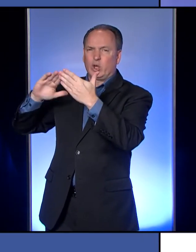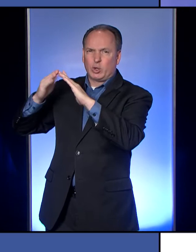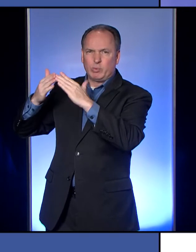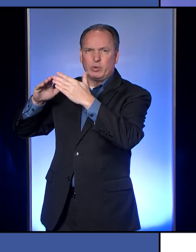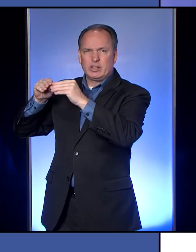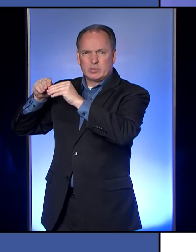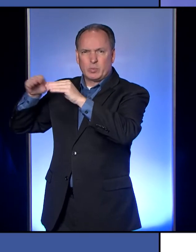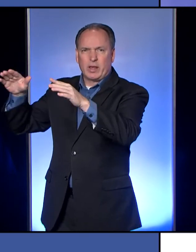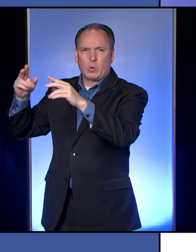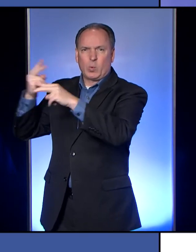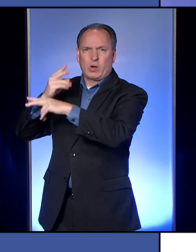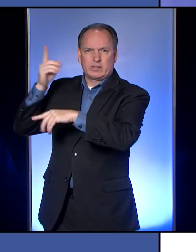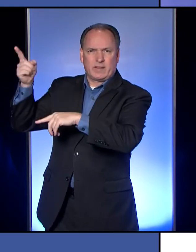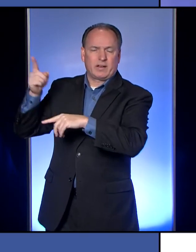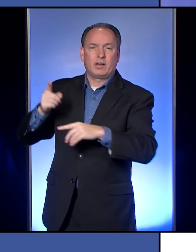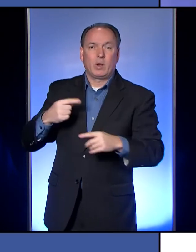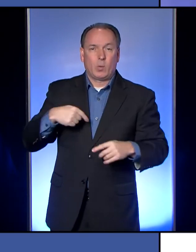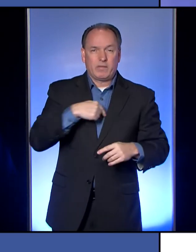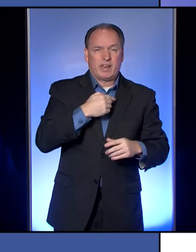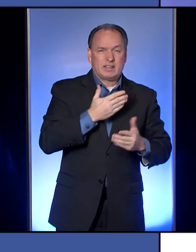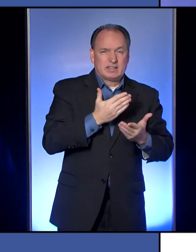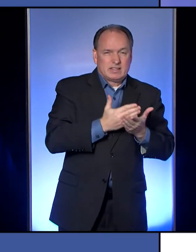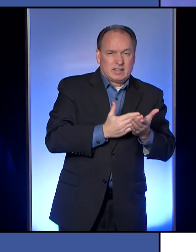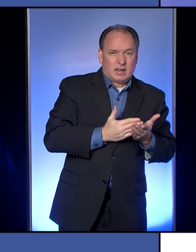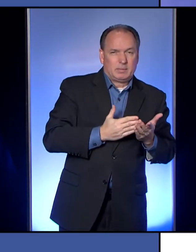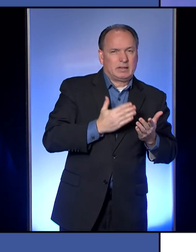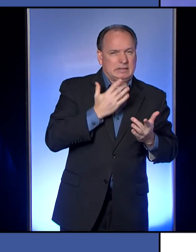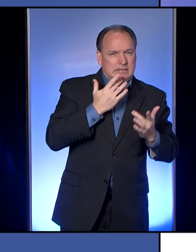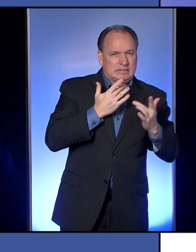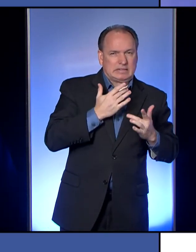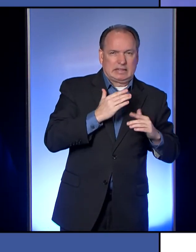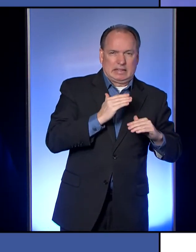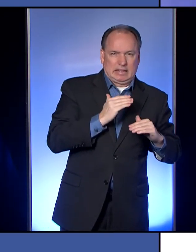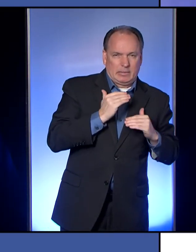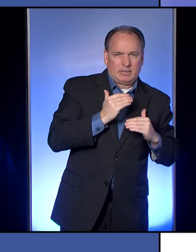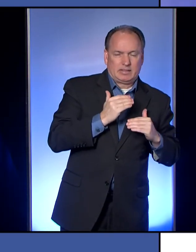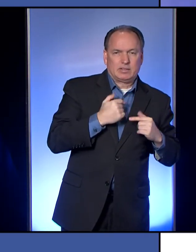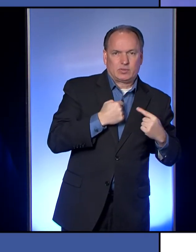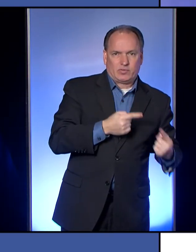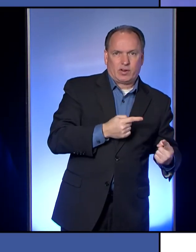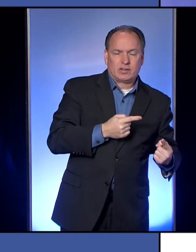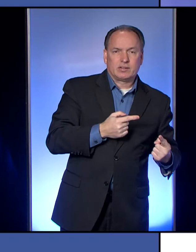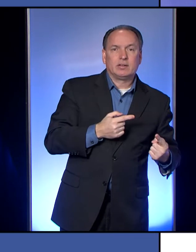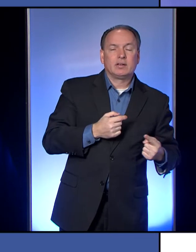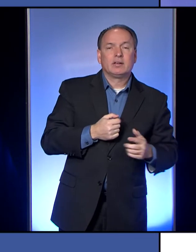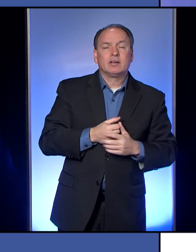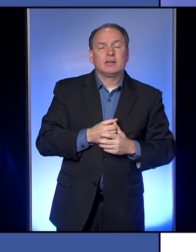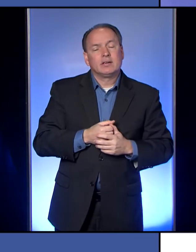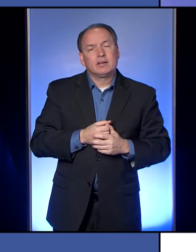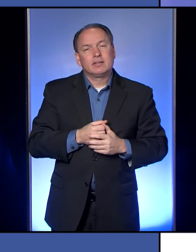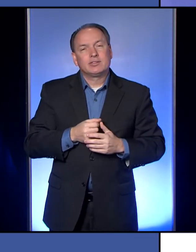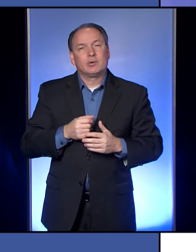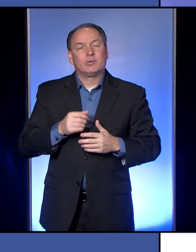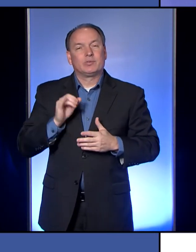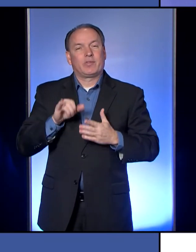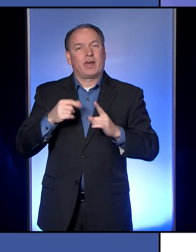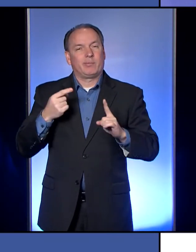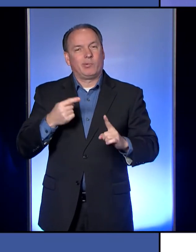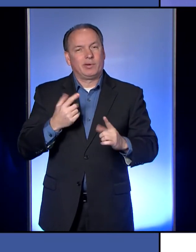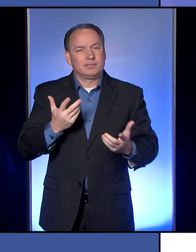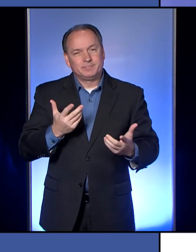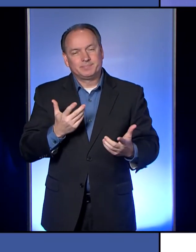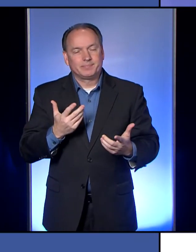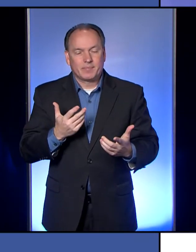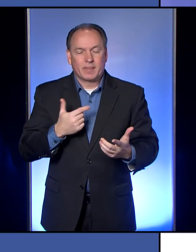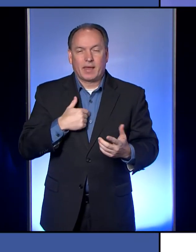We have some community spread, but we think it's very limited at this point still. Um, so to that point, you know,